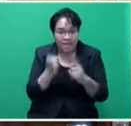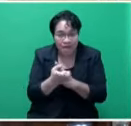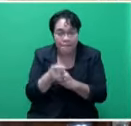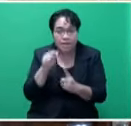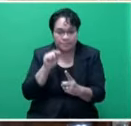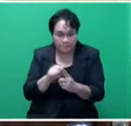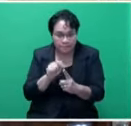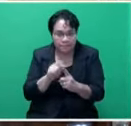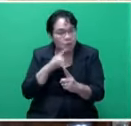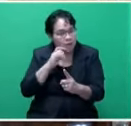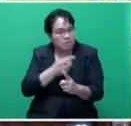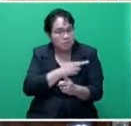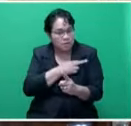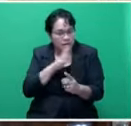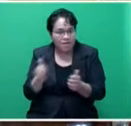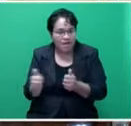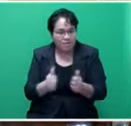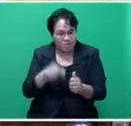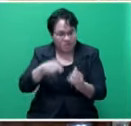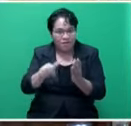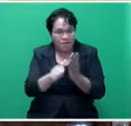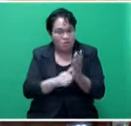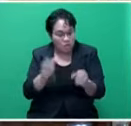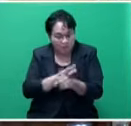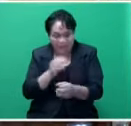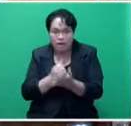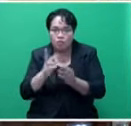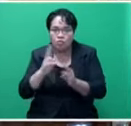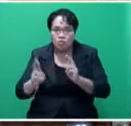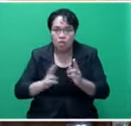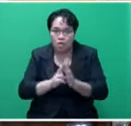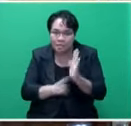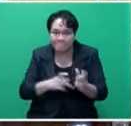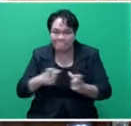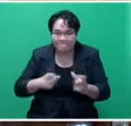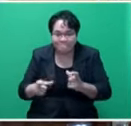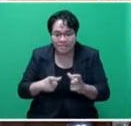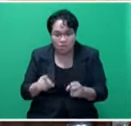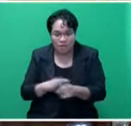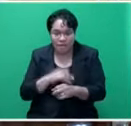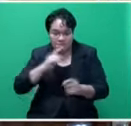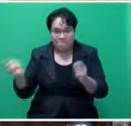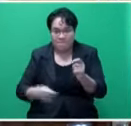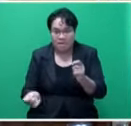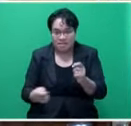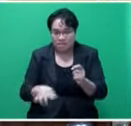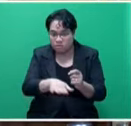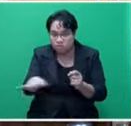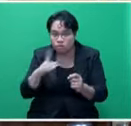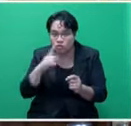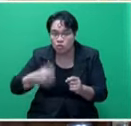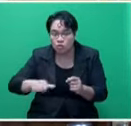who is the Minister responsible for the administration of the Act, to make regulations to the issuance of fixed penalties and to prescribe penalties